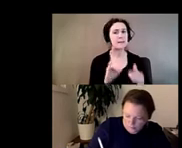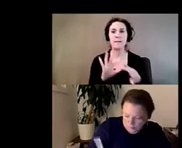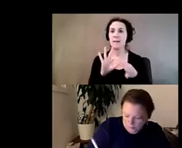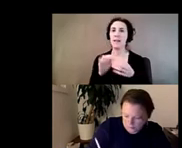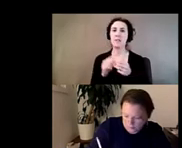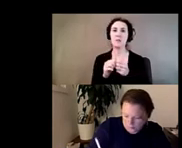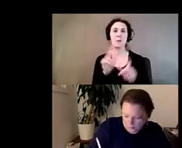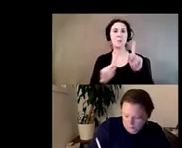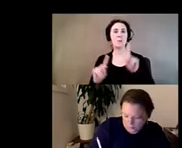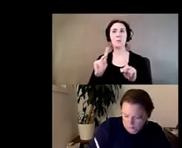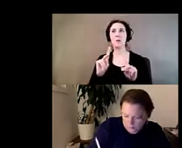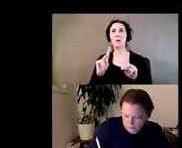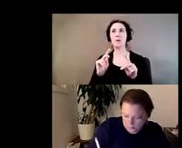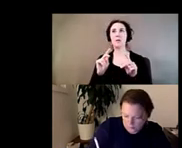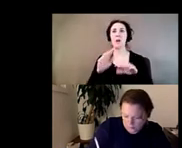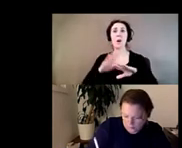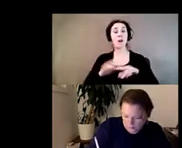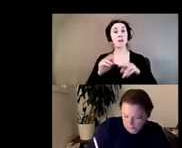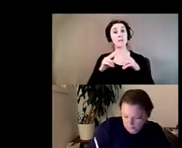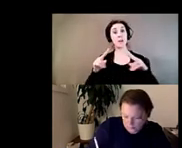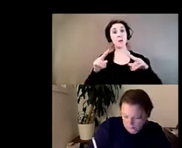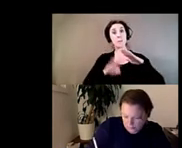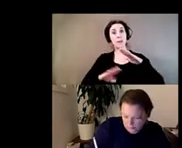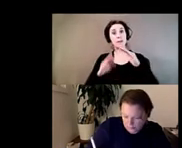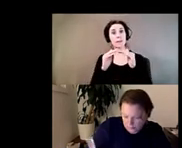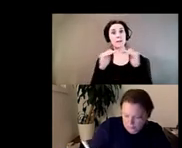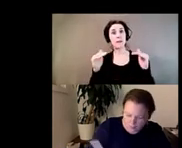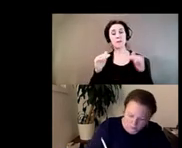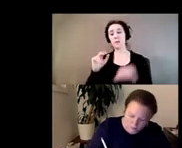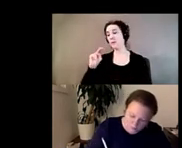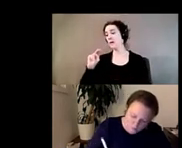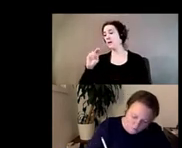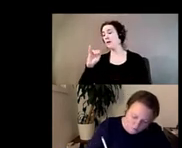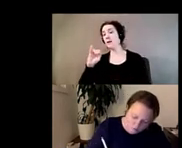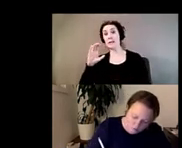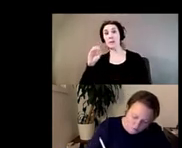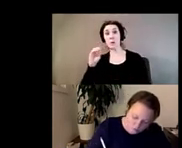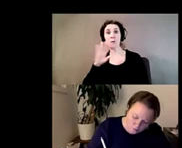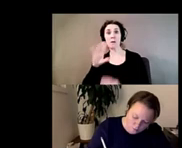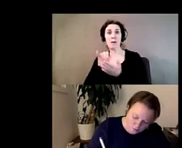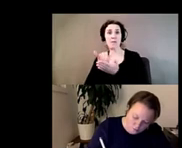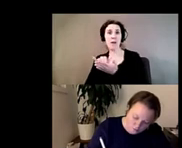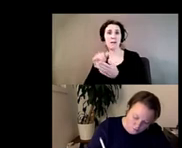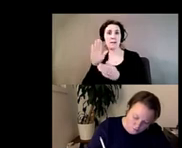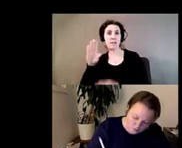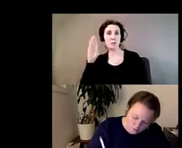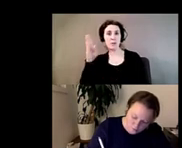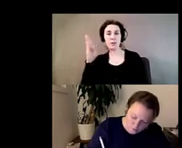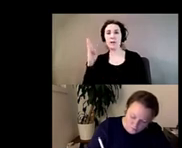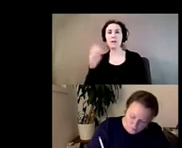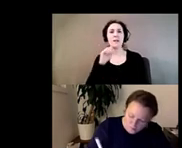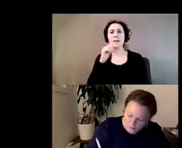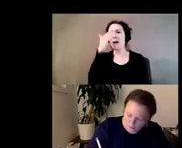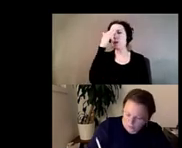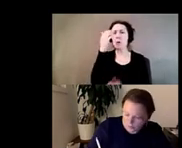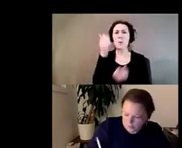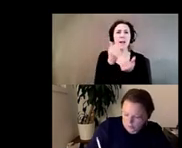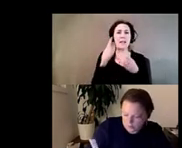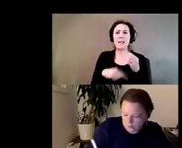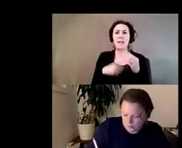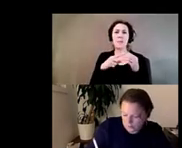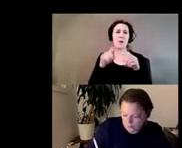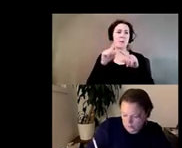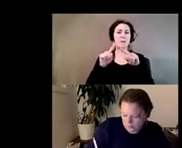basic level and Nico talked about this in his presentation that not knowing anything about these levels of discourse and